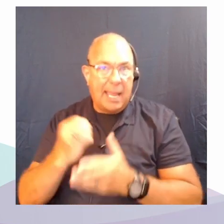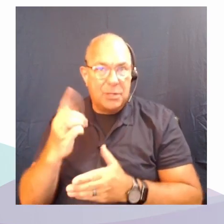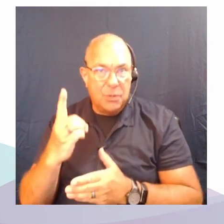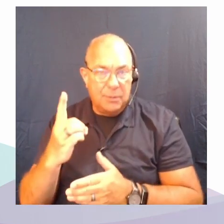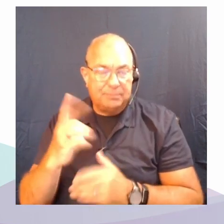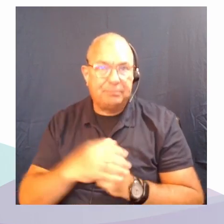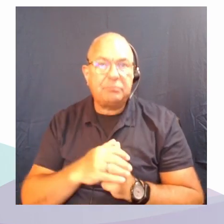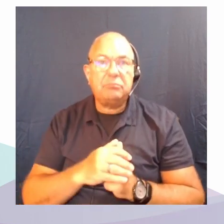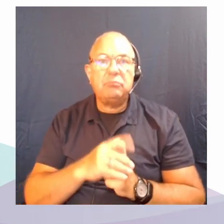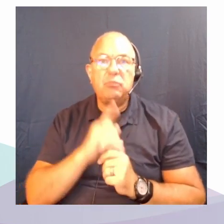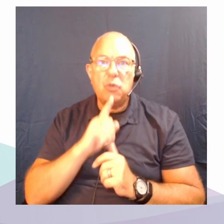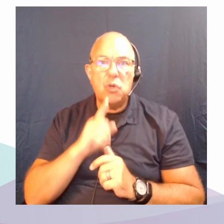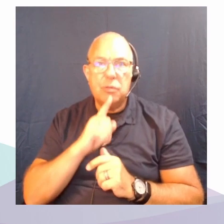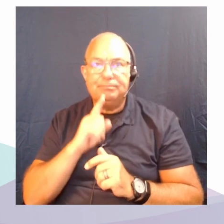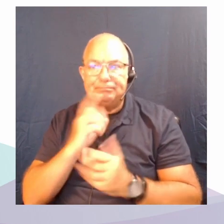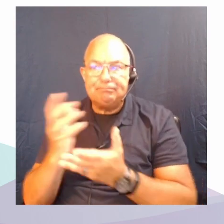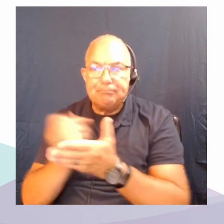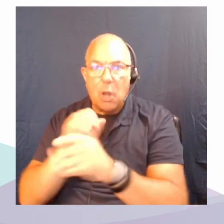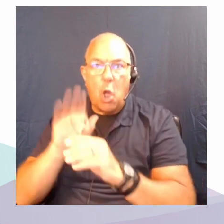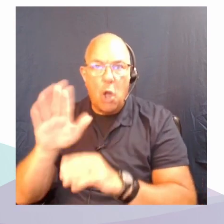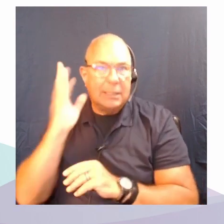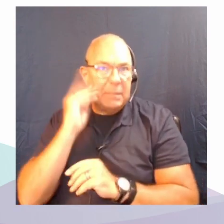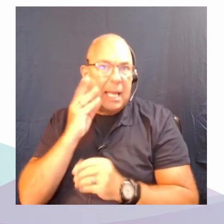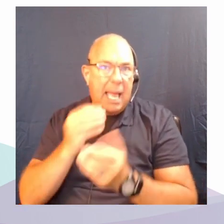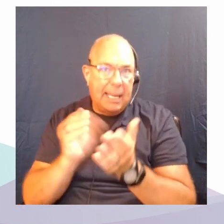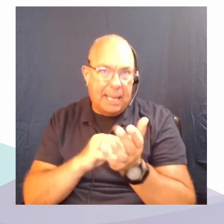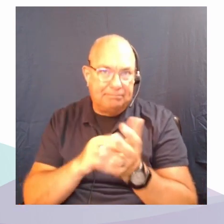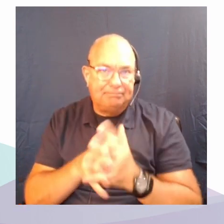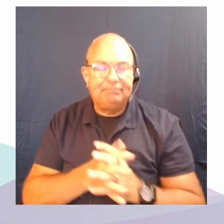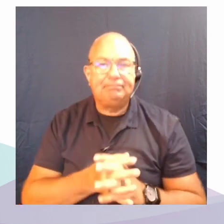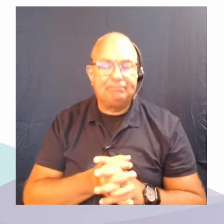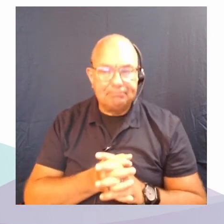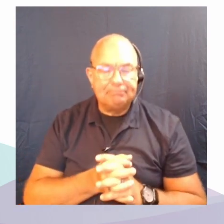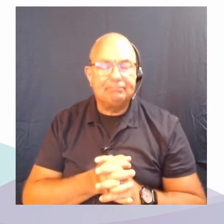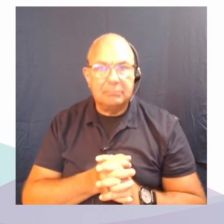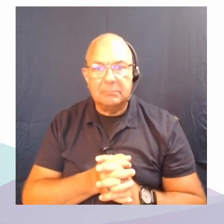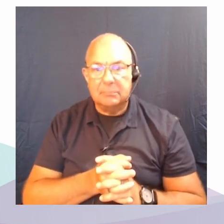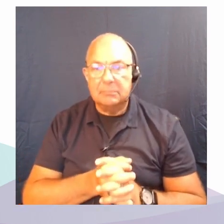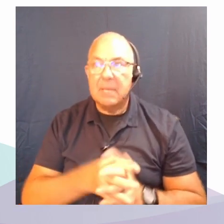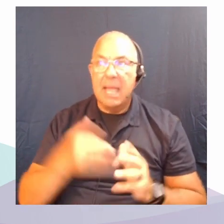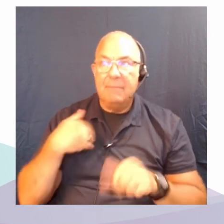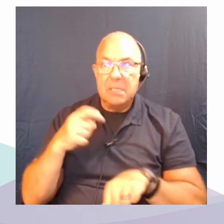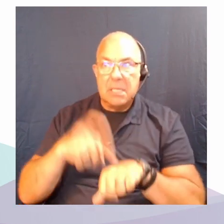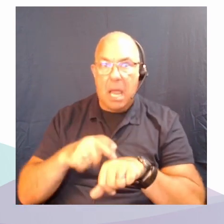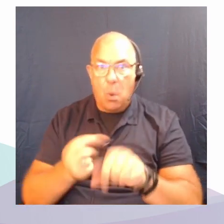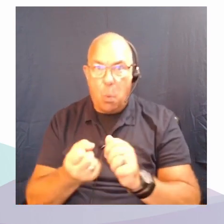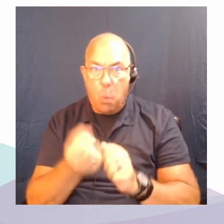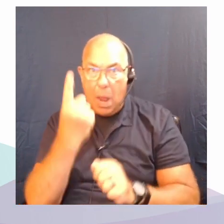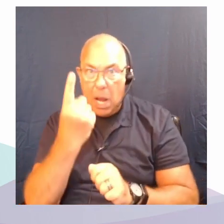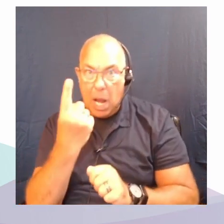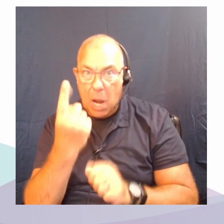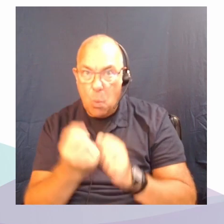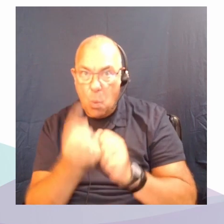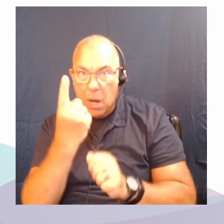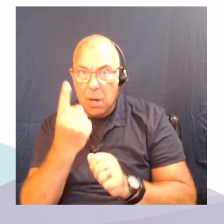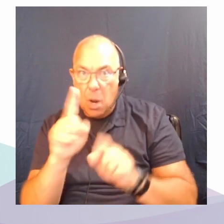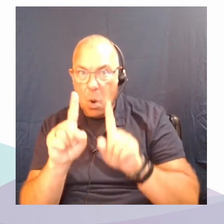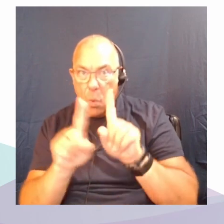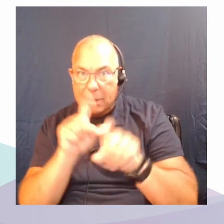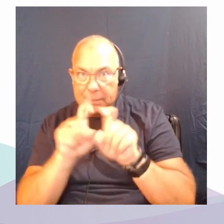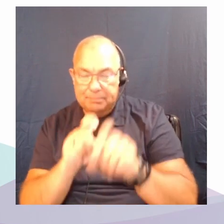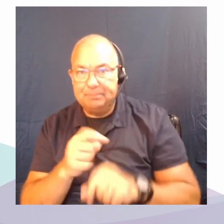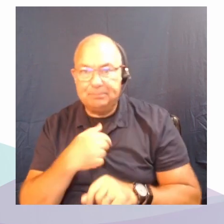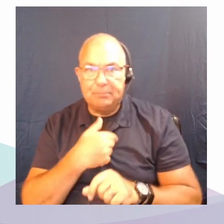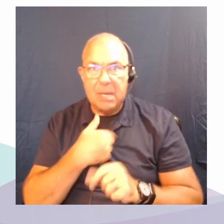expertise again great so we have time for just one more quick question that I'd like to offer to the both of